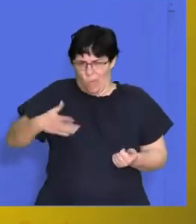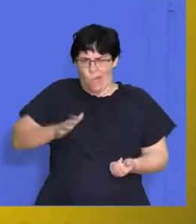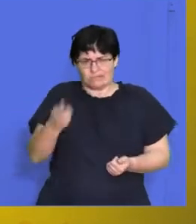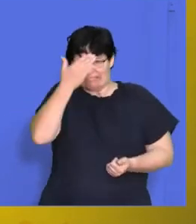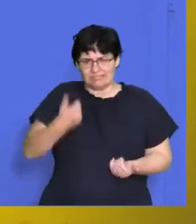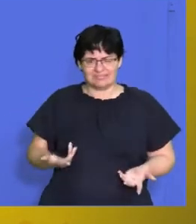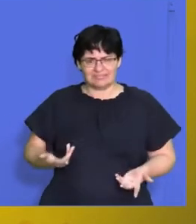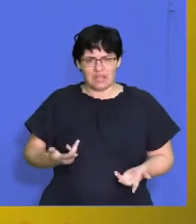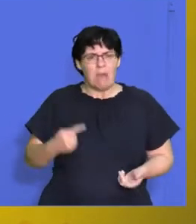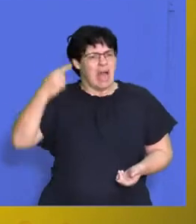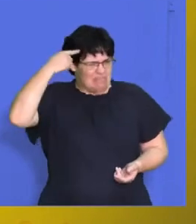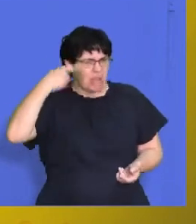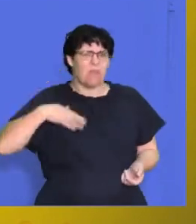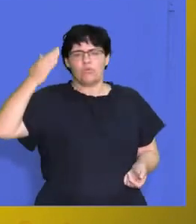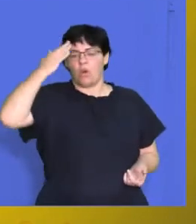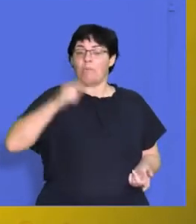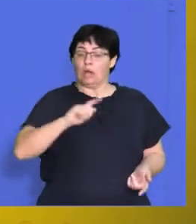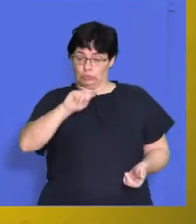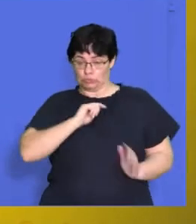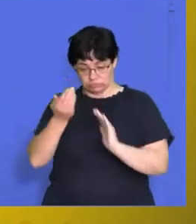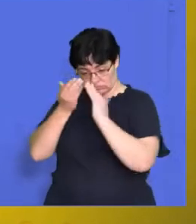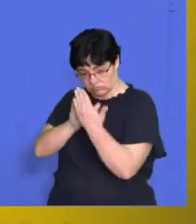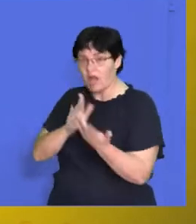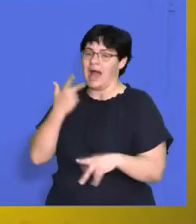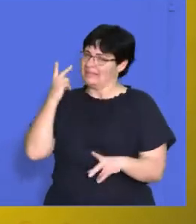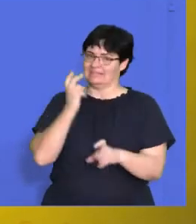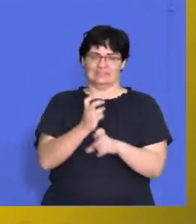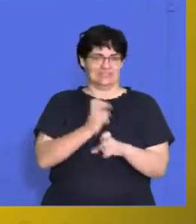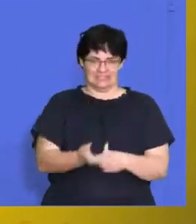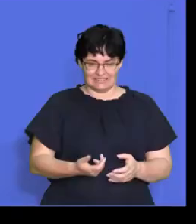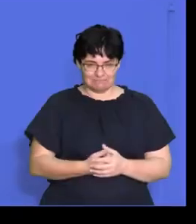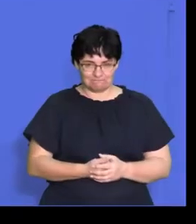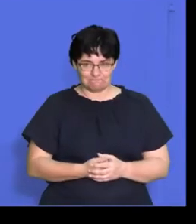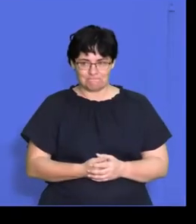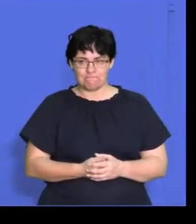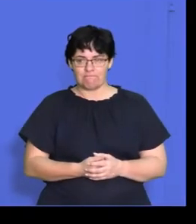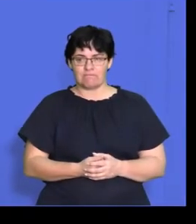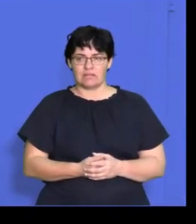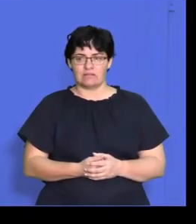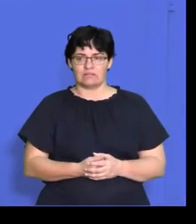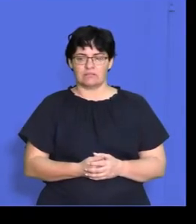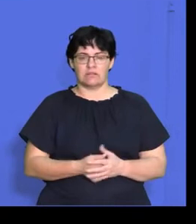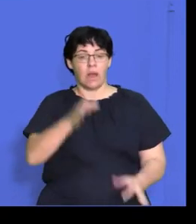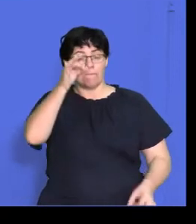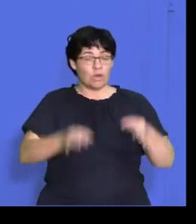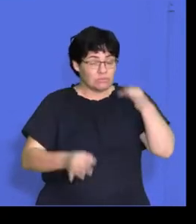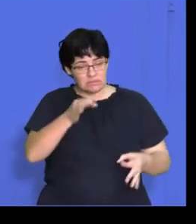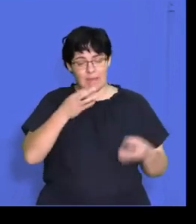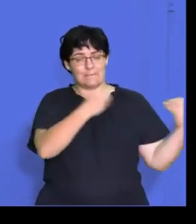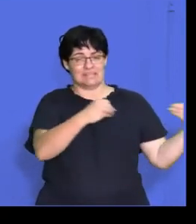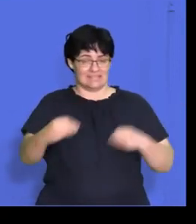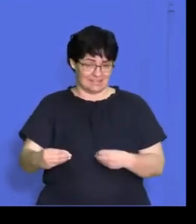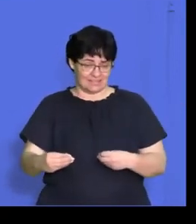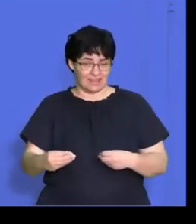you think you know what they want but that might be very different to actually what they want monopolistic companies